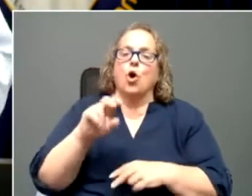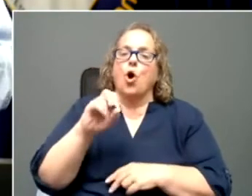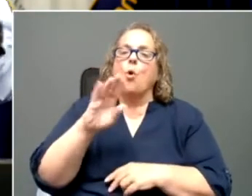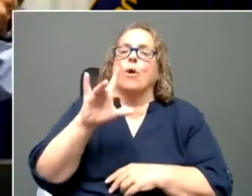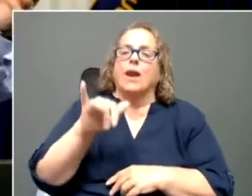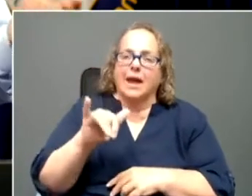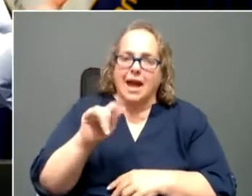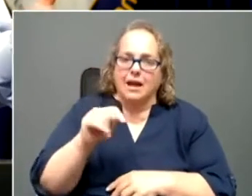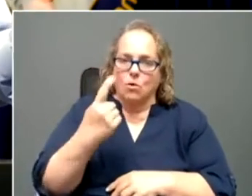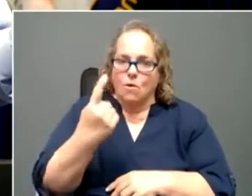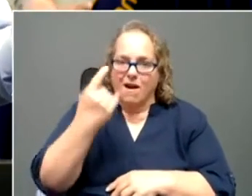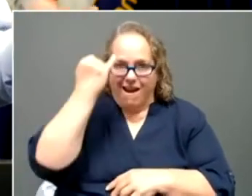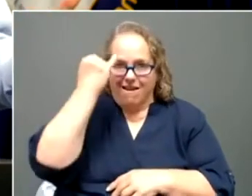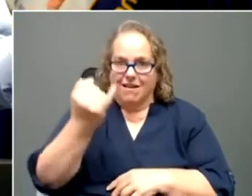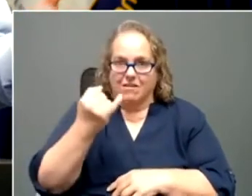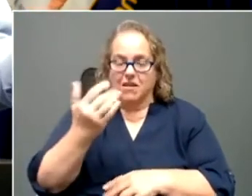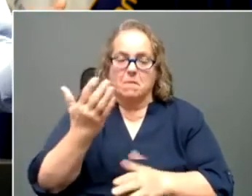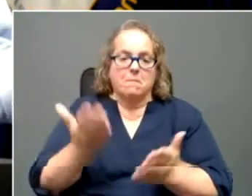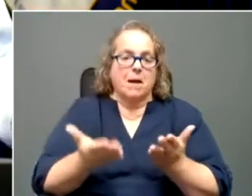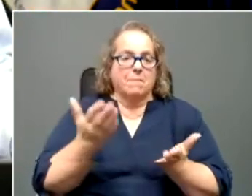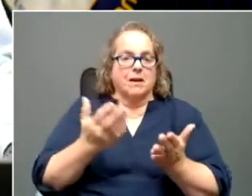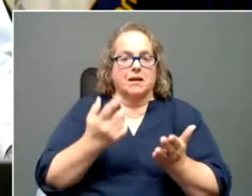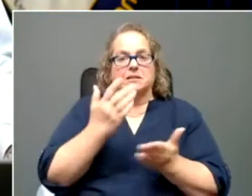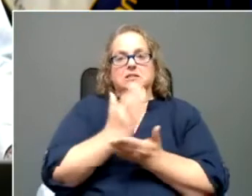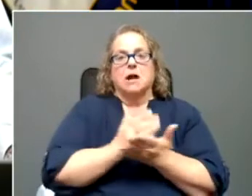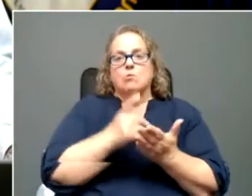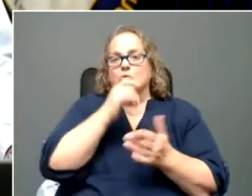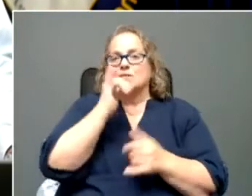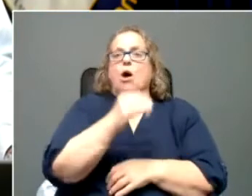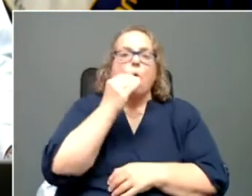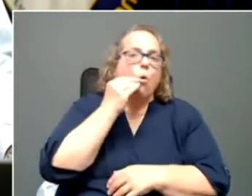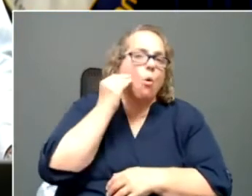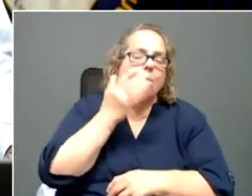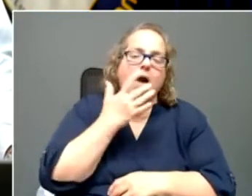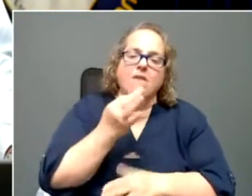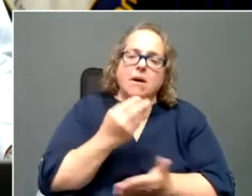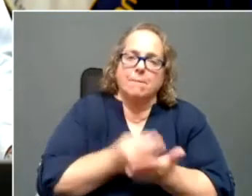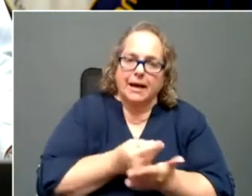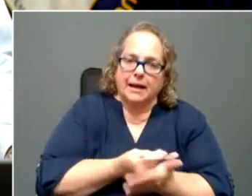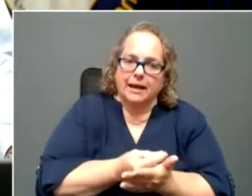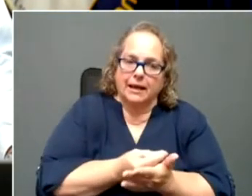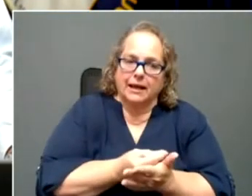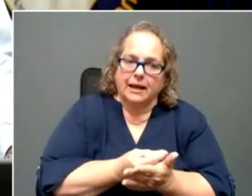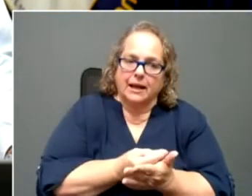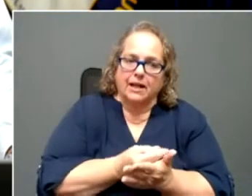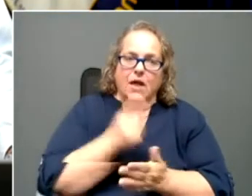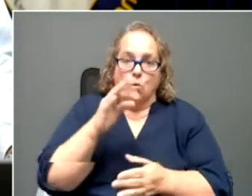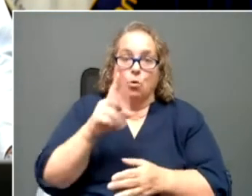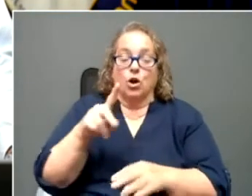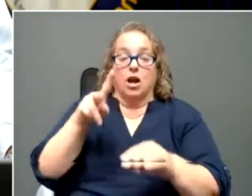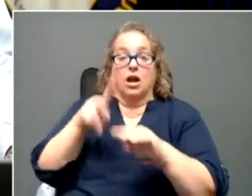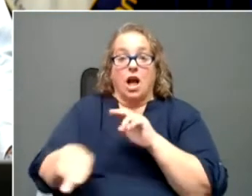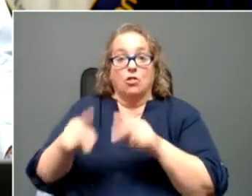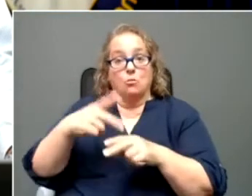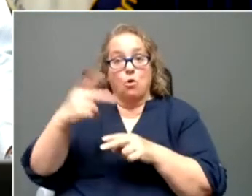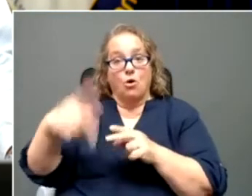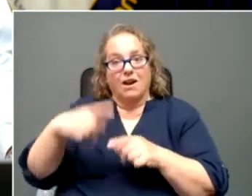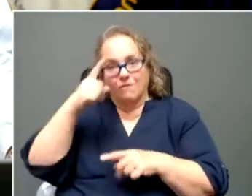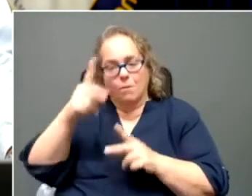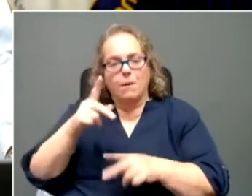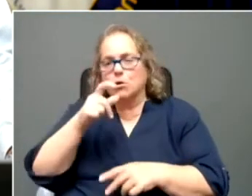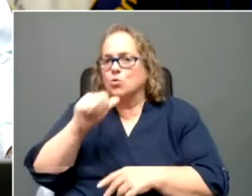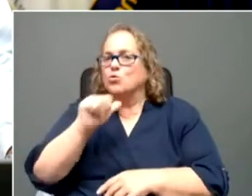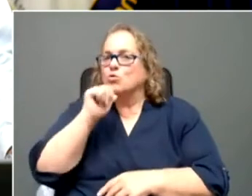idea that there may be some who are staying home because of this money. But they would cut this program for people who don't have childcare,